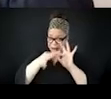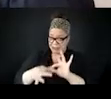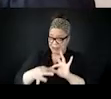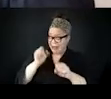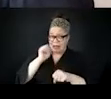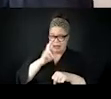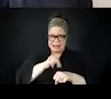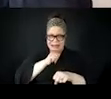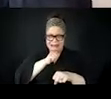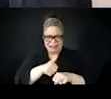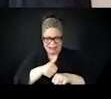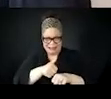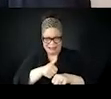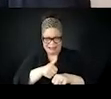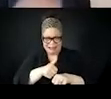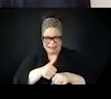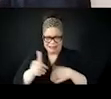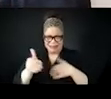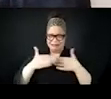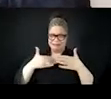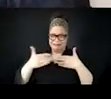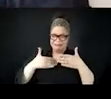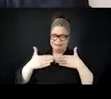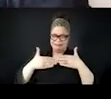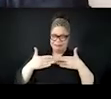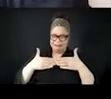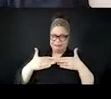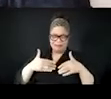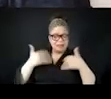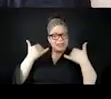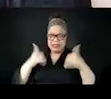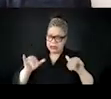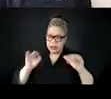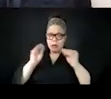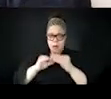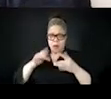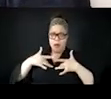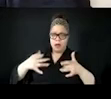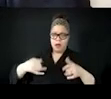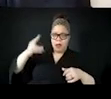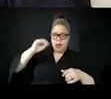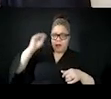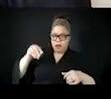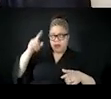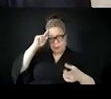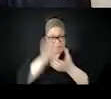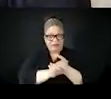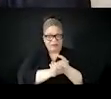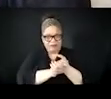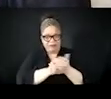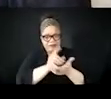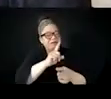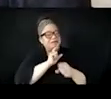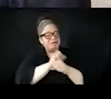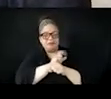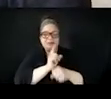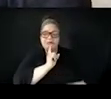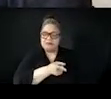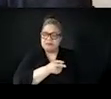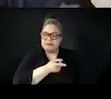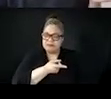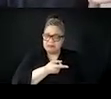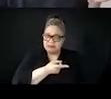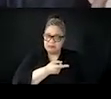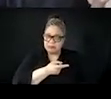true. Um, and then also sort of this like point number three here, um, or actually, yeah, point